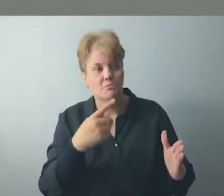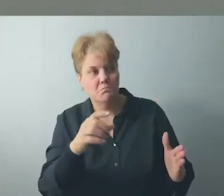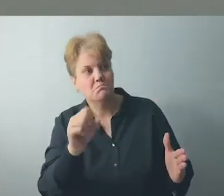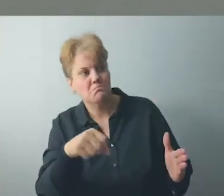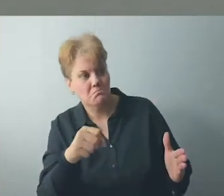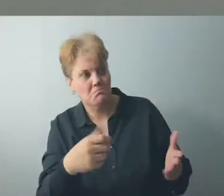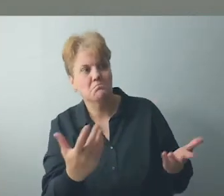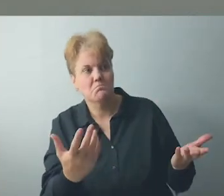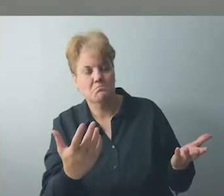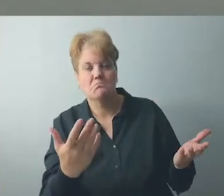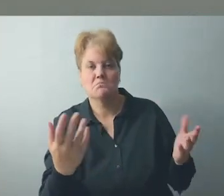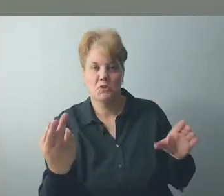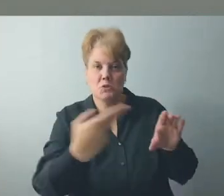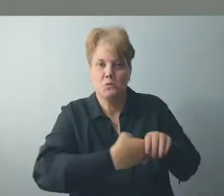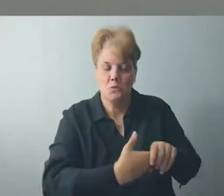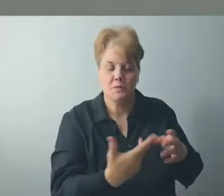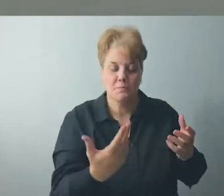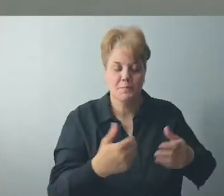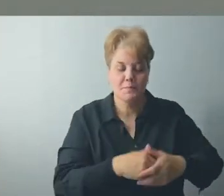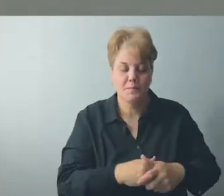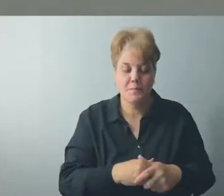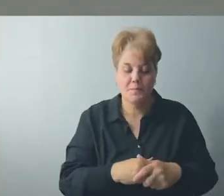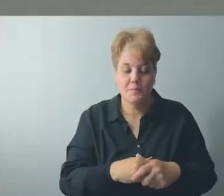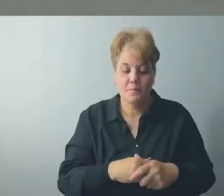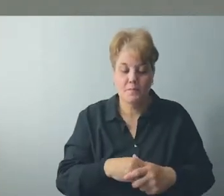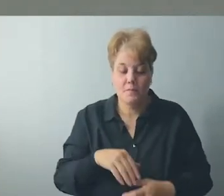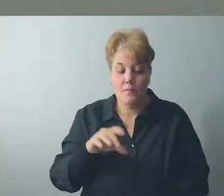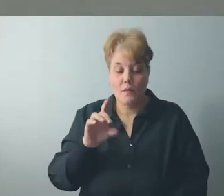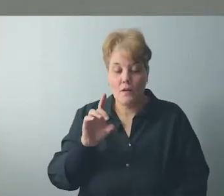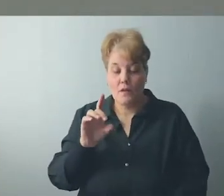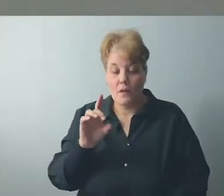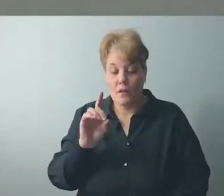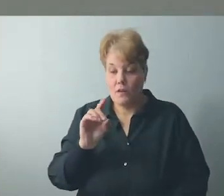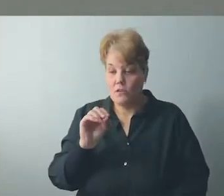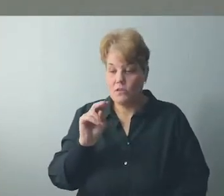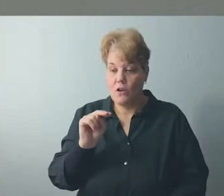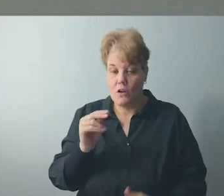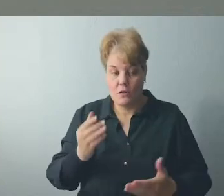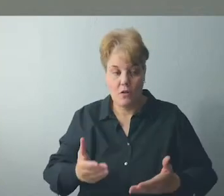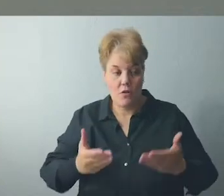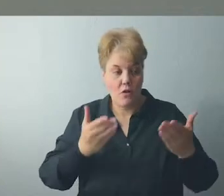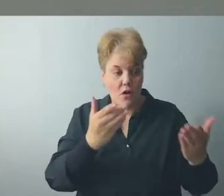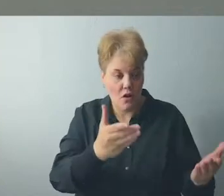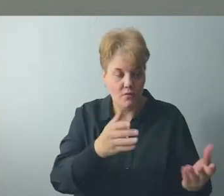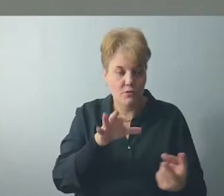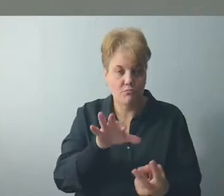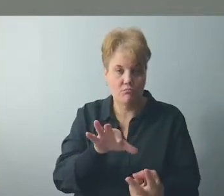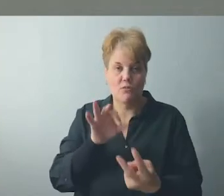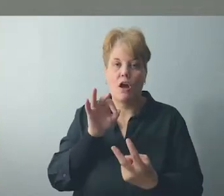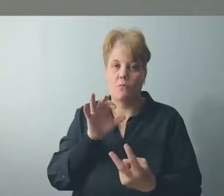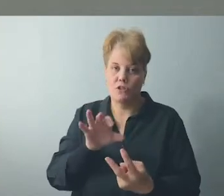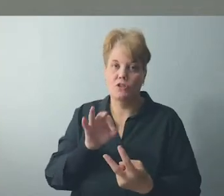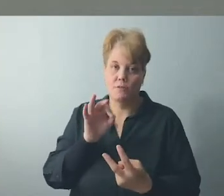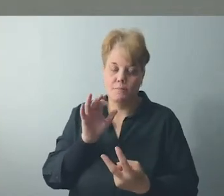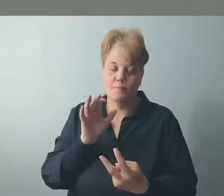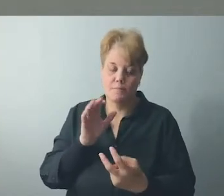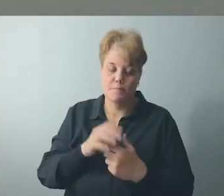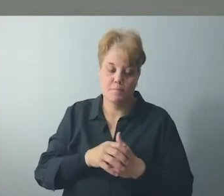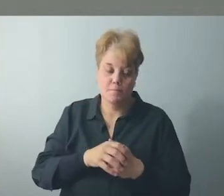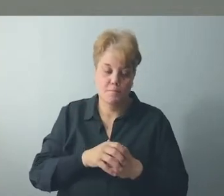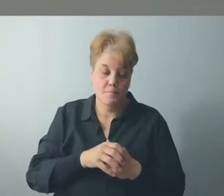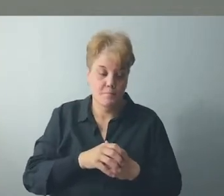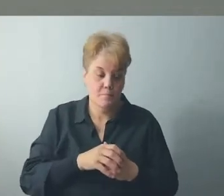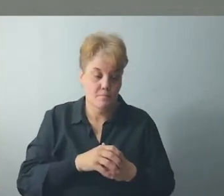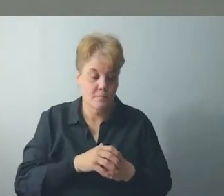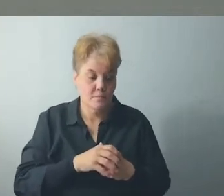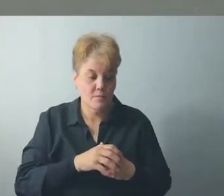Sometimes they join him. I'm offering them an alternative, really, Don Ritchie says. I always act